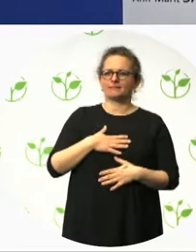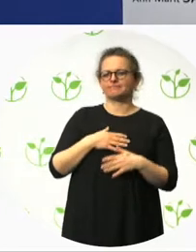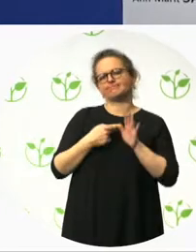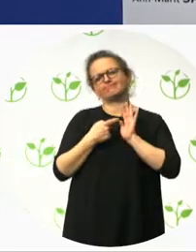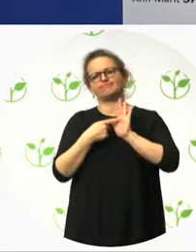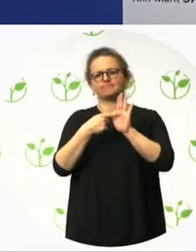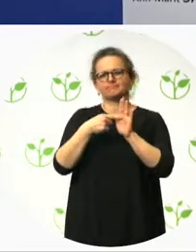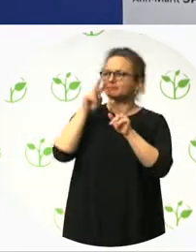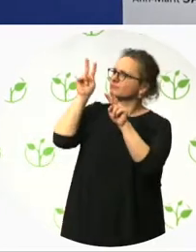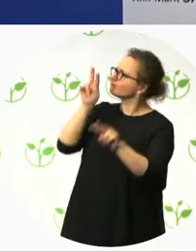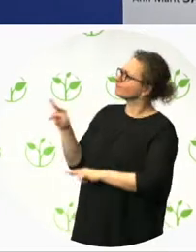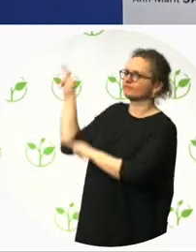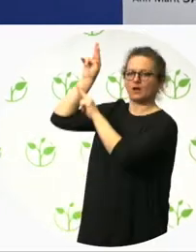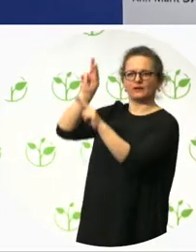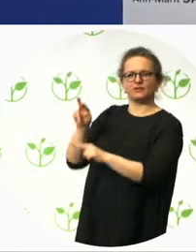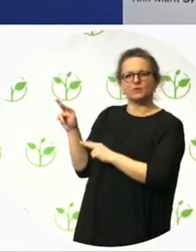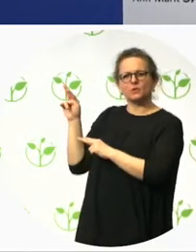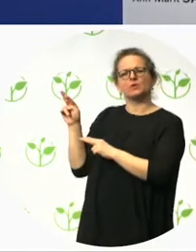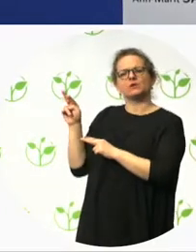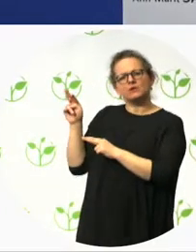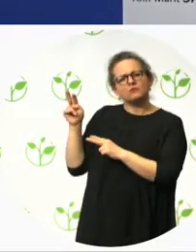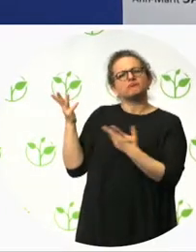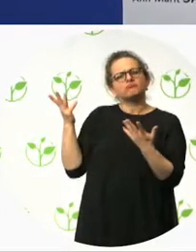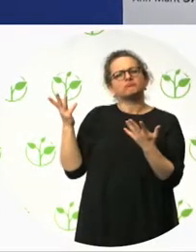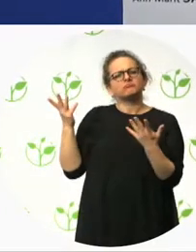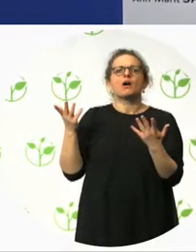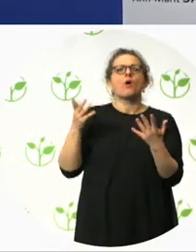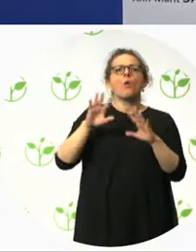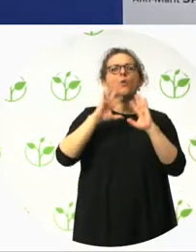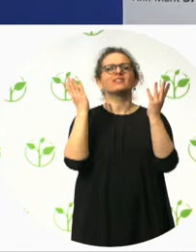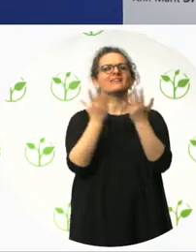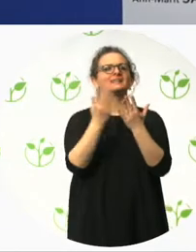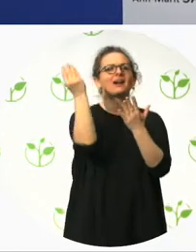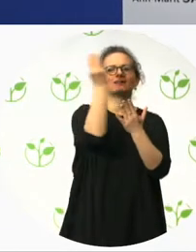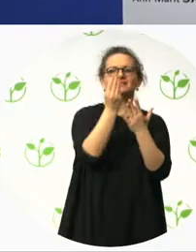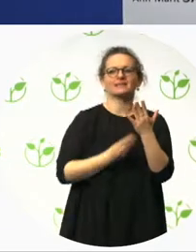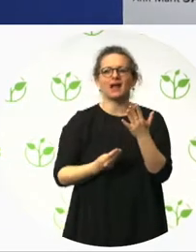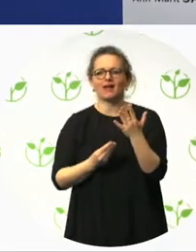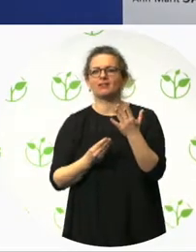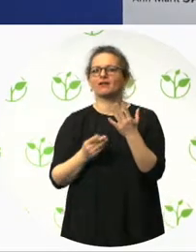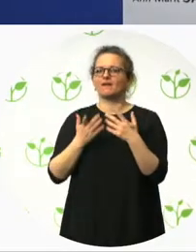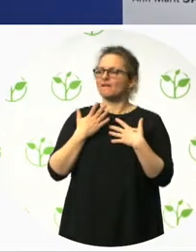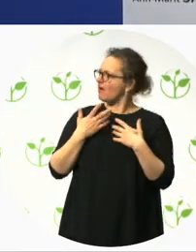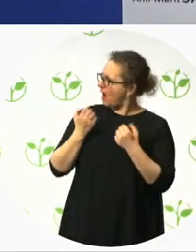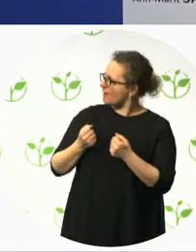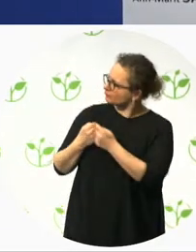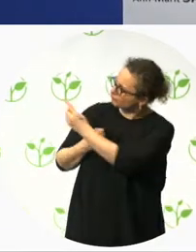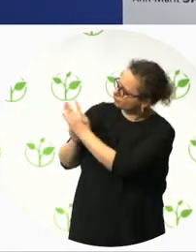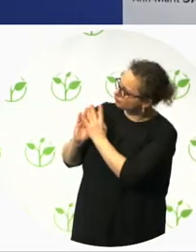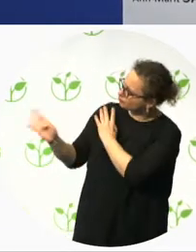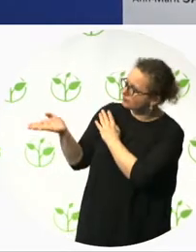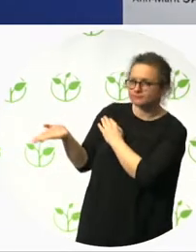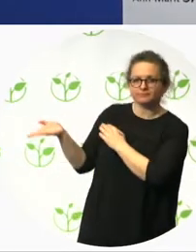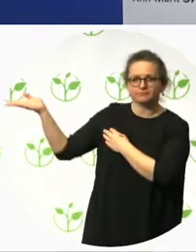what is universal design. And I think we're going to hear great examples following on in just a moment. So,